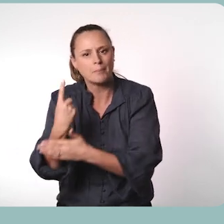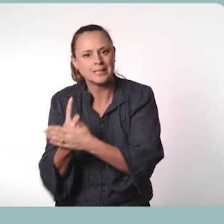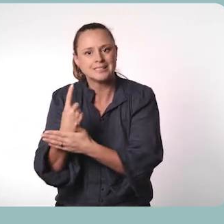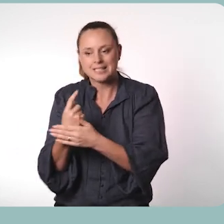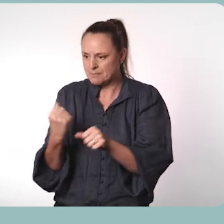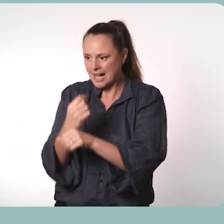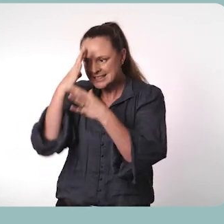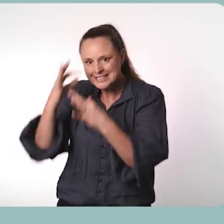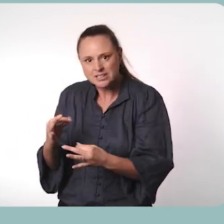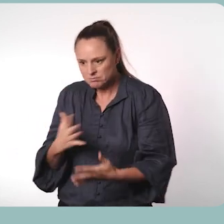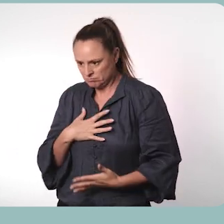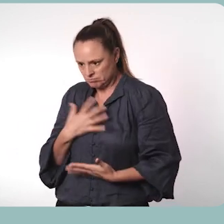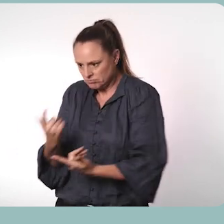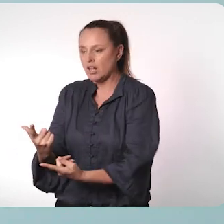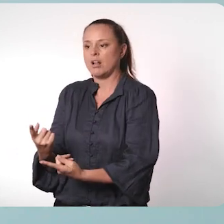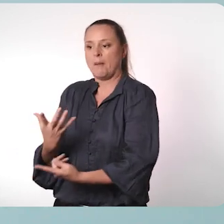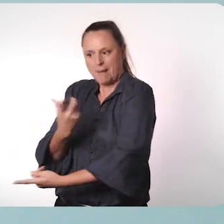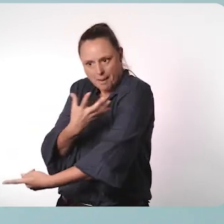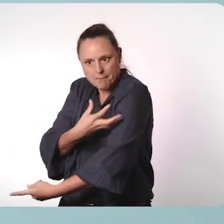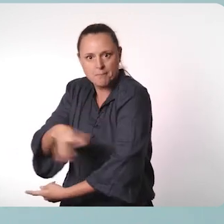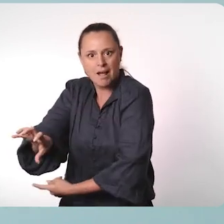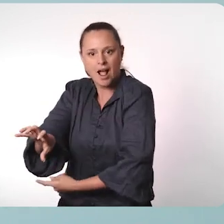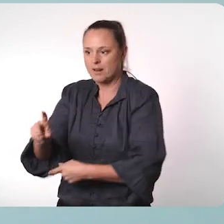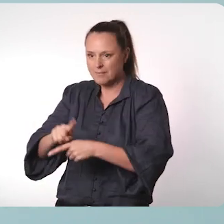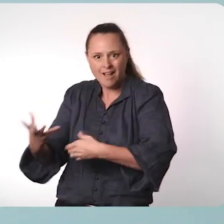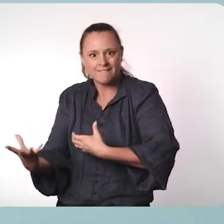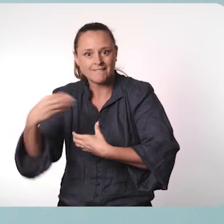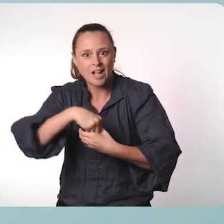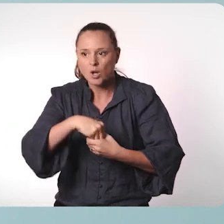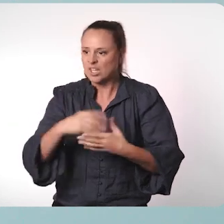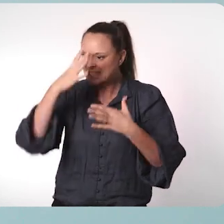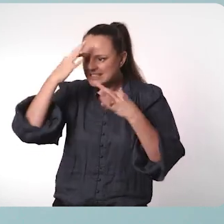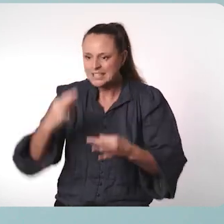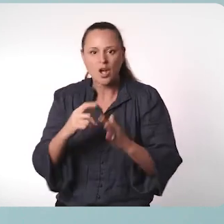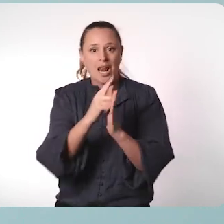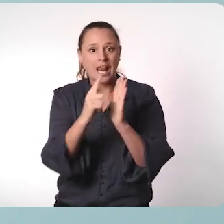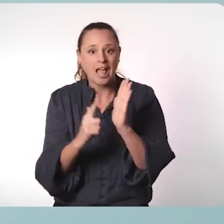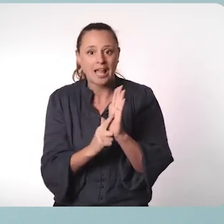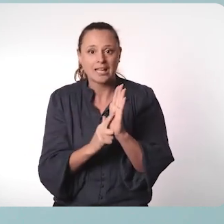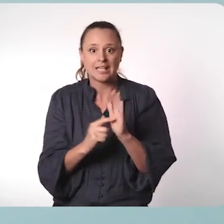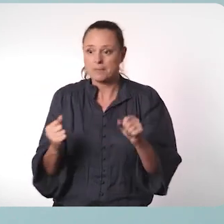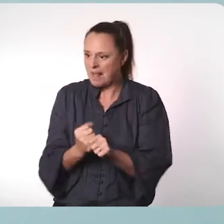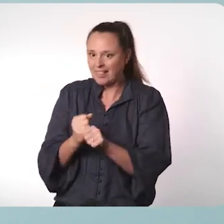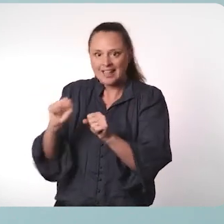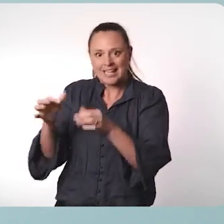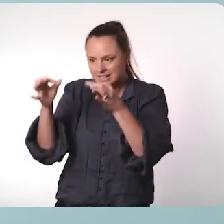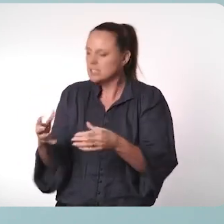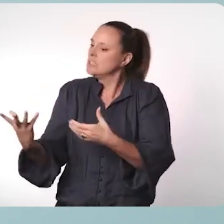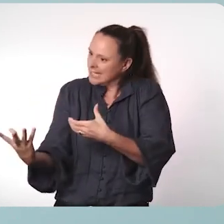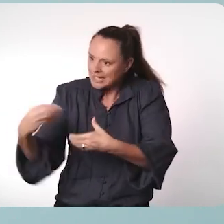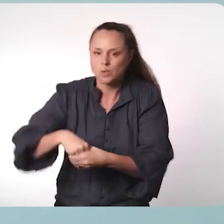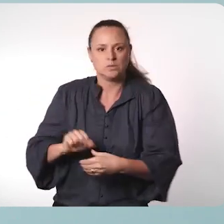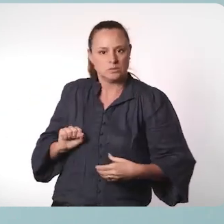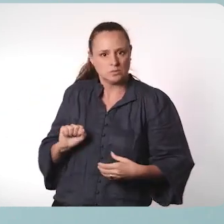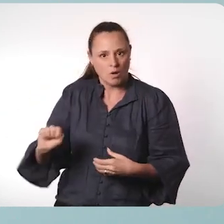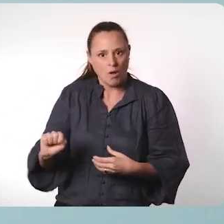independence and decision-making power. We should involve them in making decisions and laws that affect their lives, challenge negative attitudes that